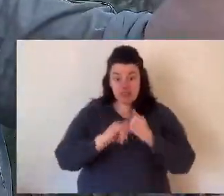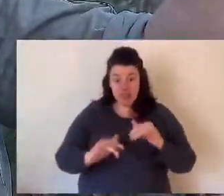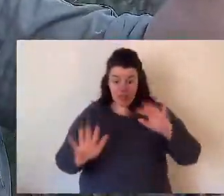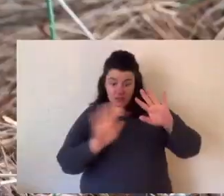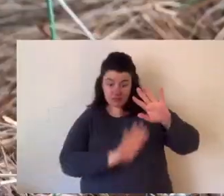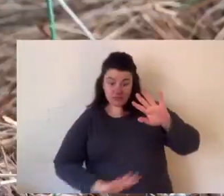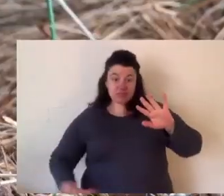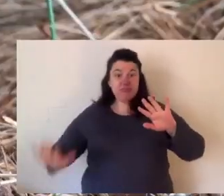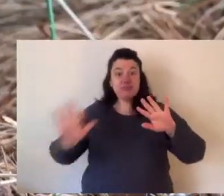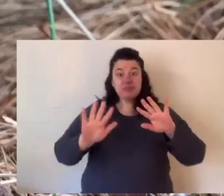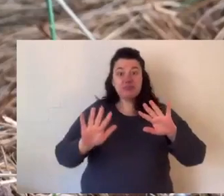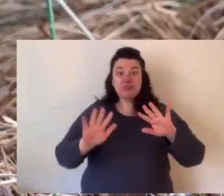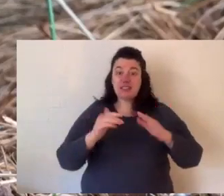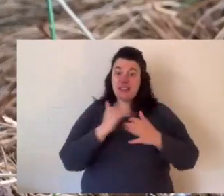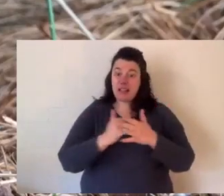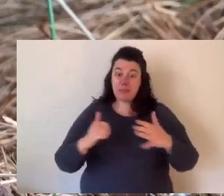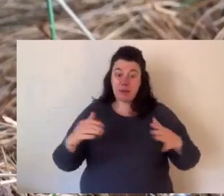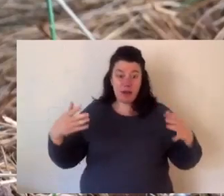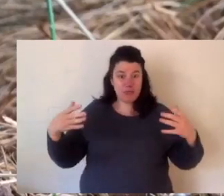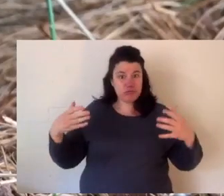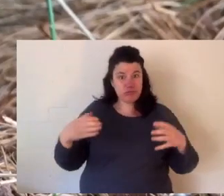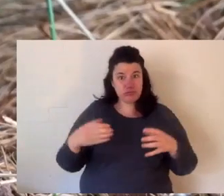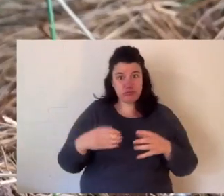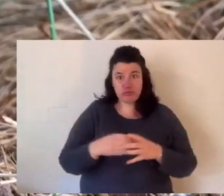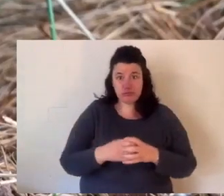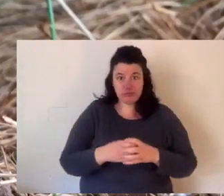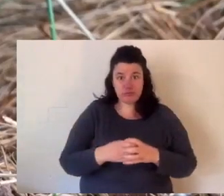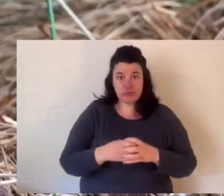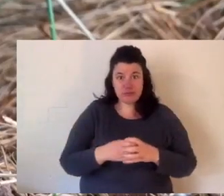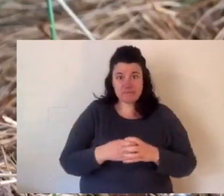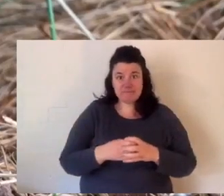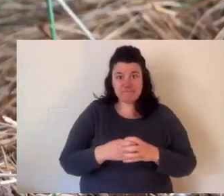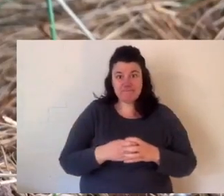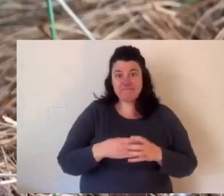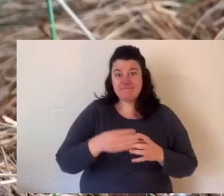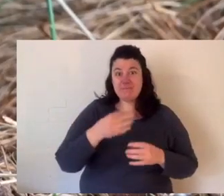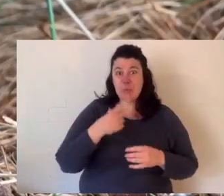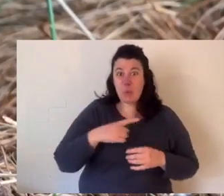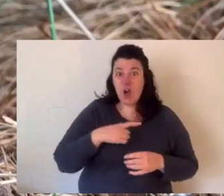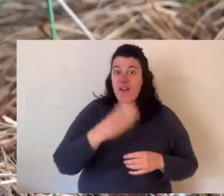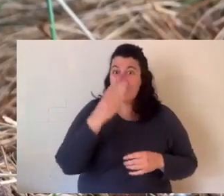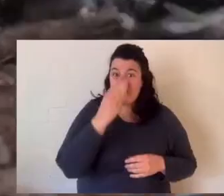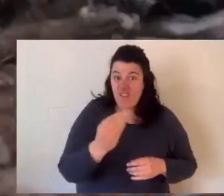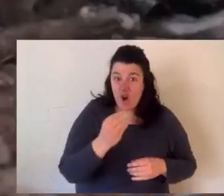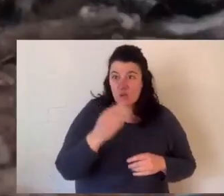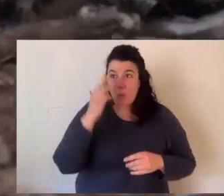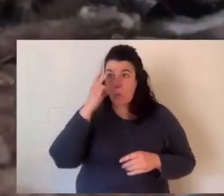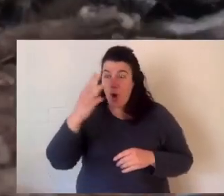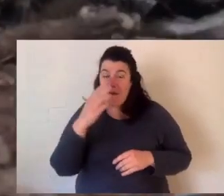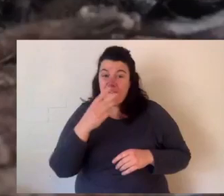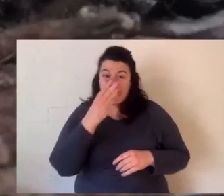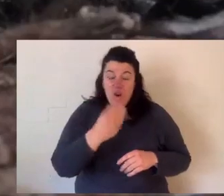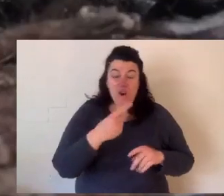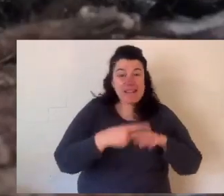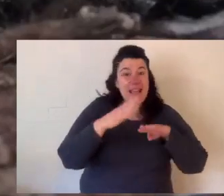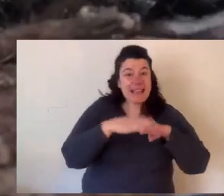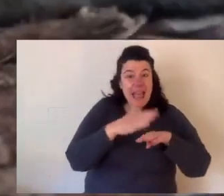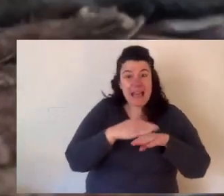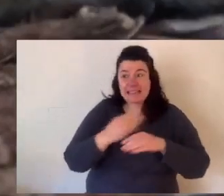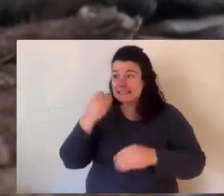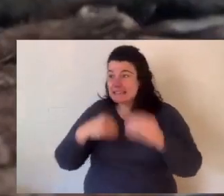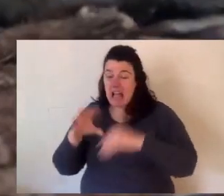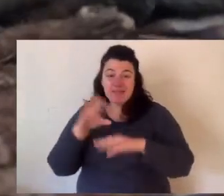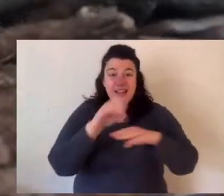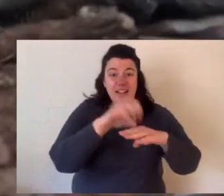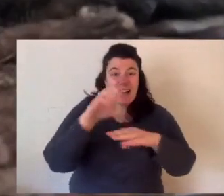the top end. Sadly throughout much of their southern range in New South Wales their populations are in steep decline. They fall victim to the